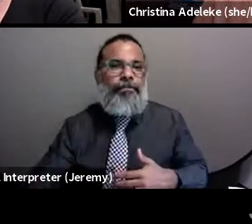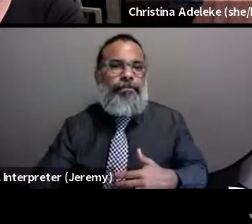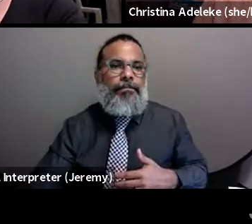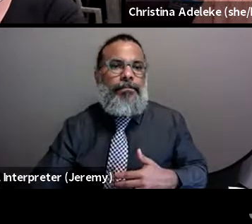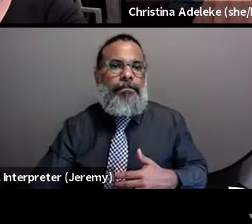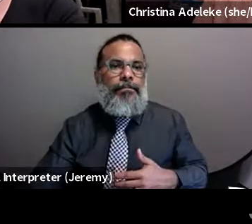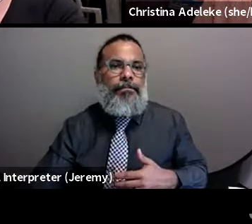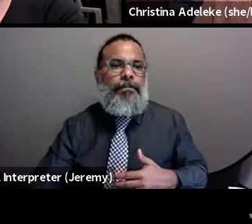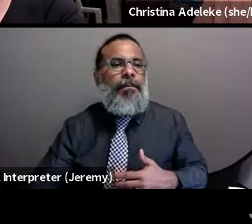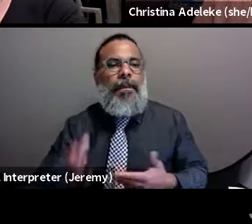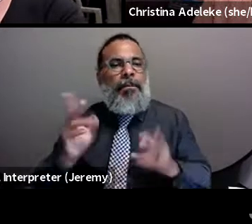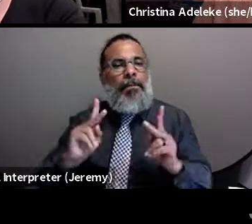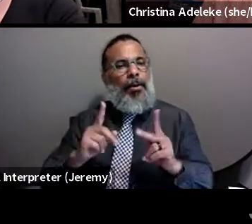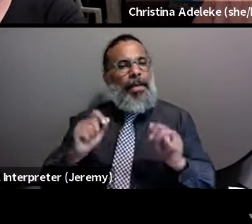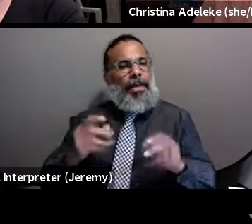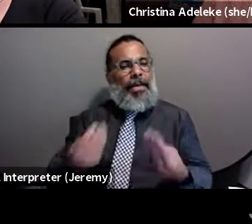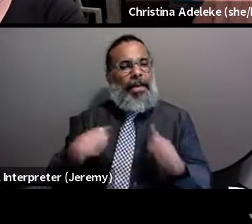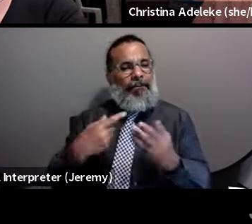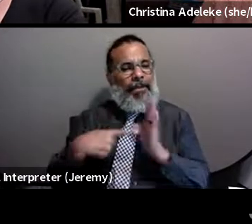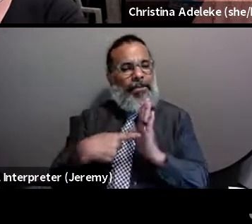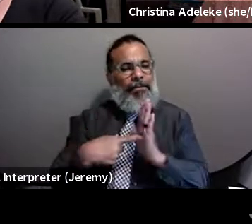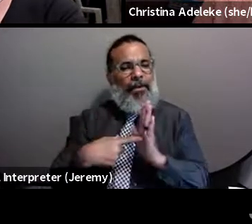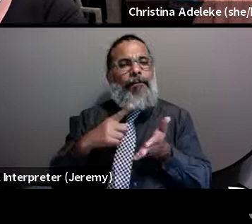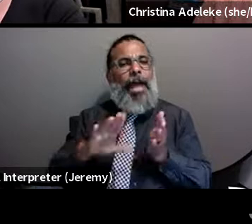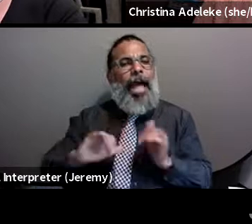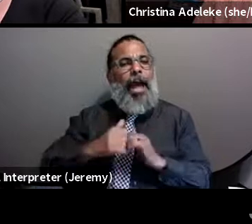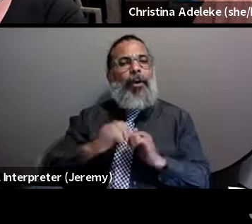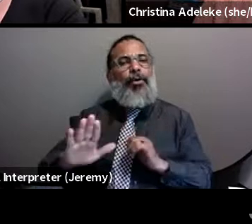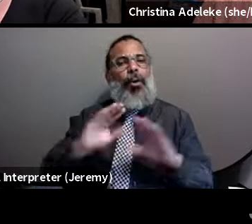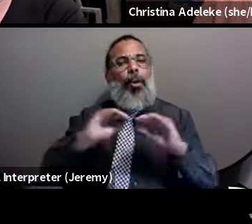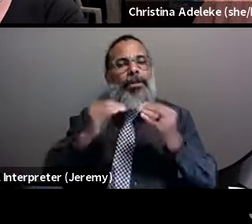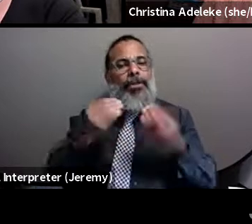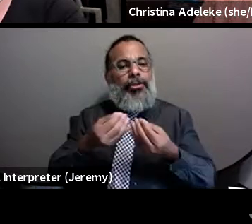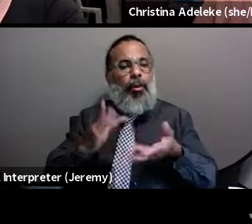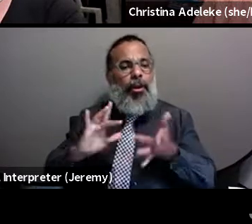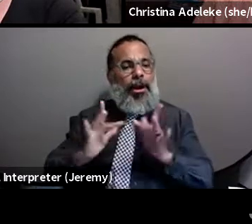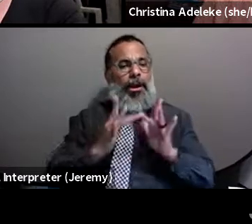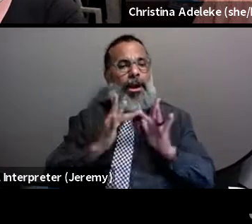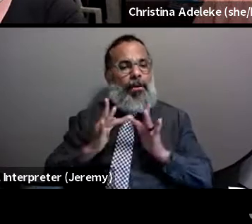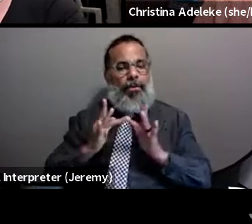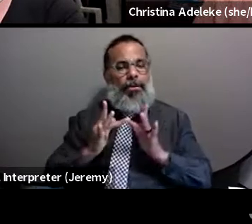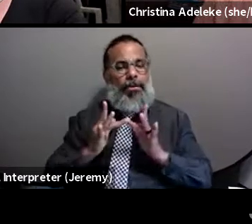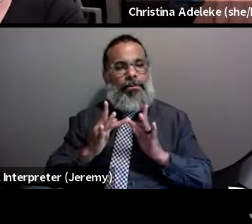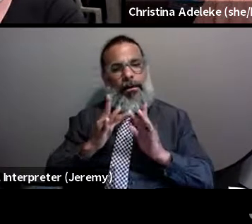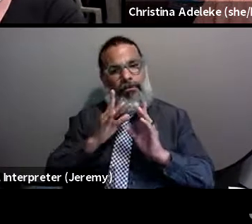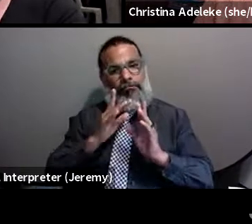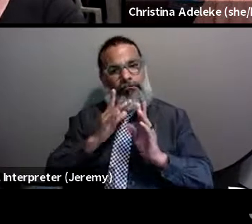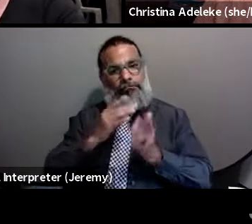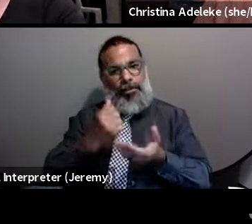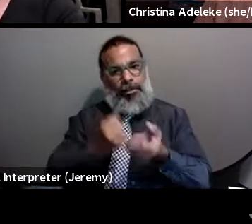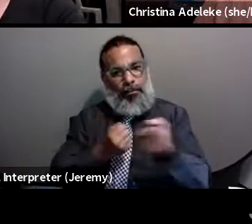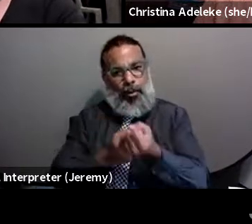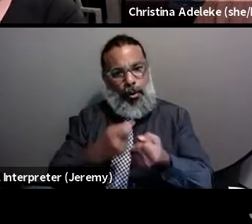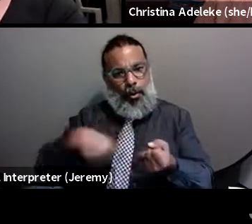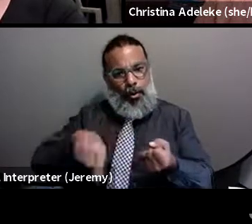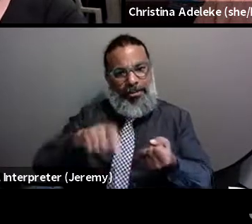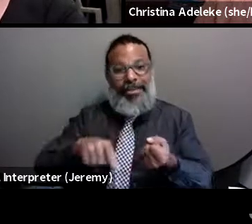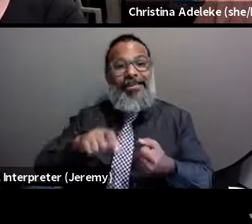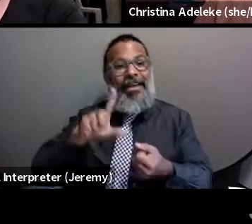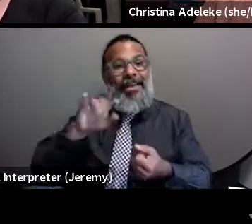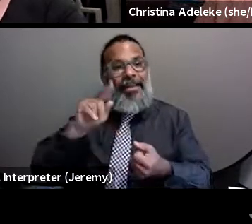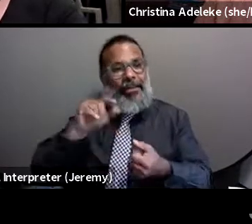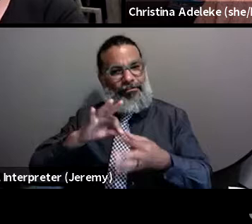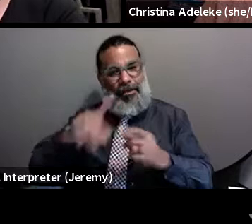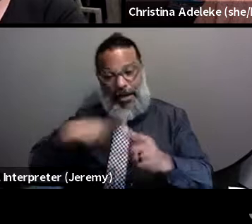of an example about, um, how your organizations or networks that you are connected with are working towards those needs. So, Linda, you gave us a great example of the medical